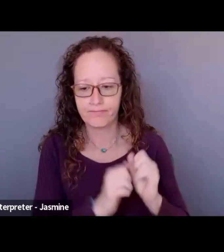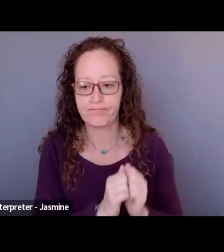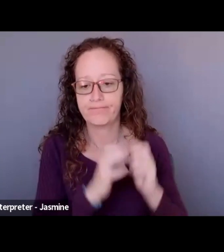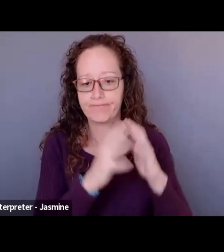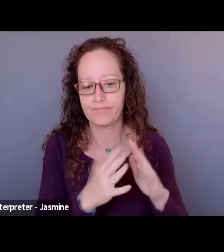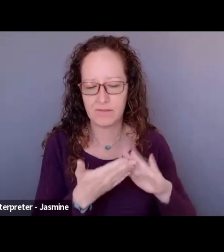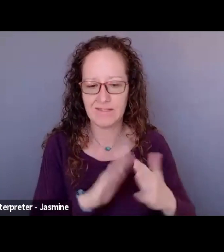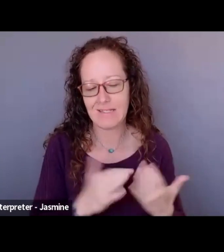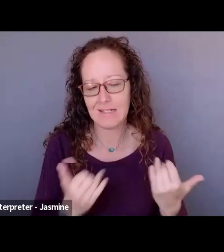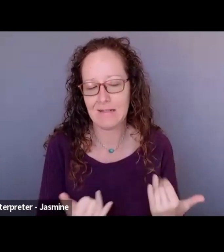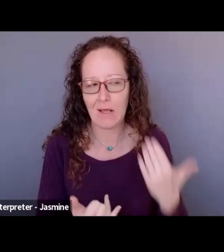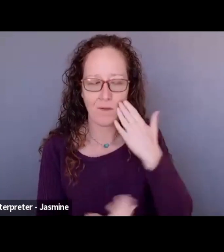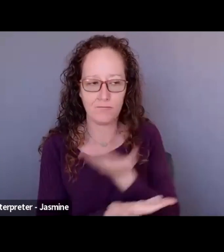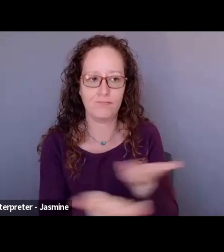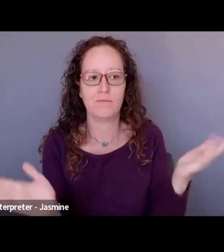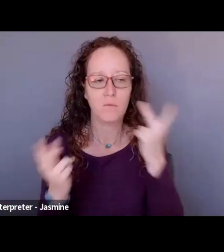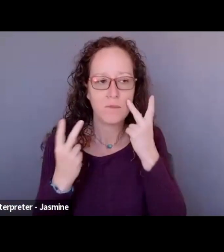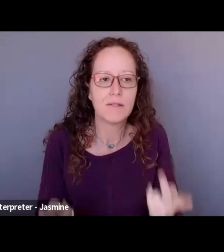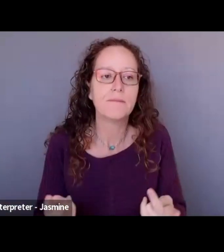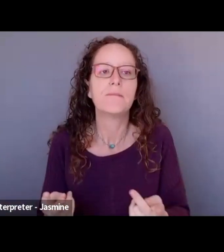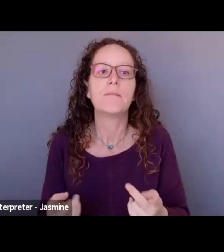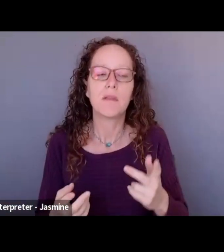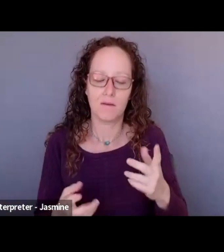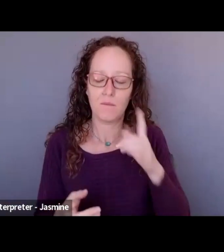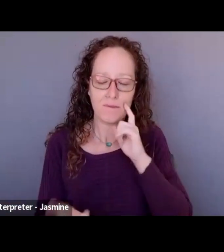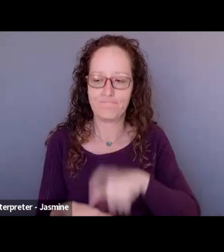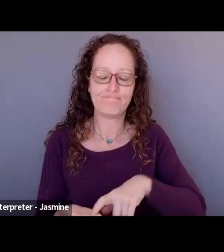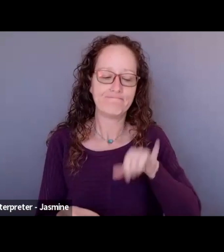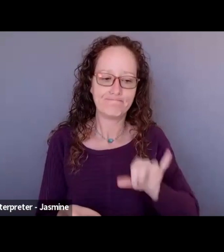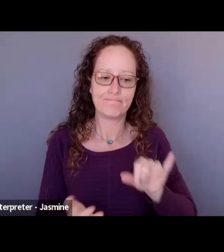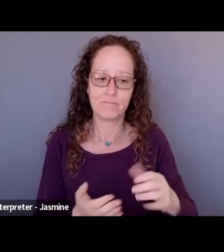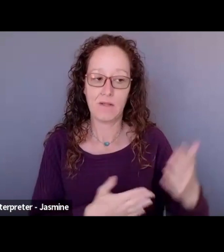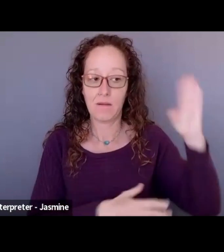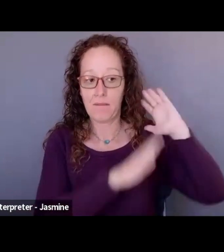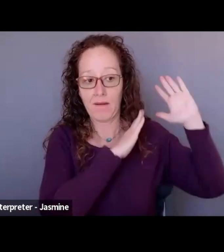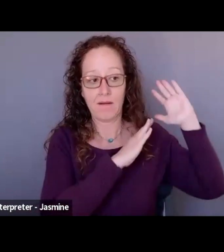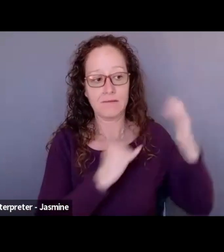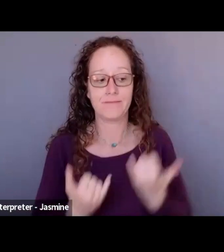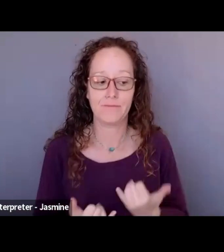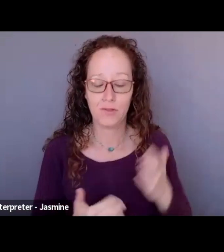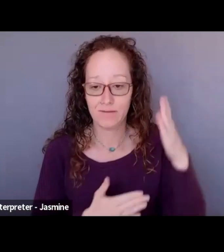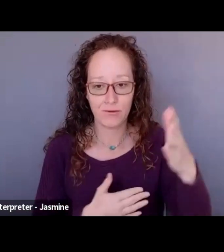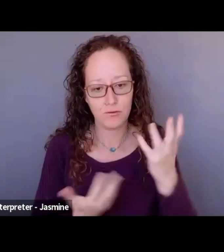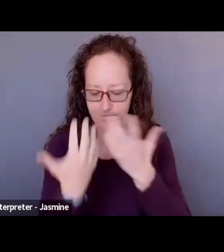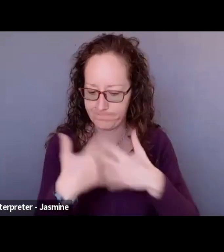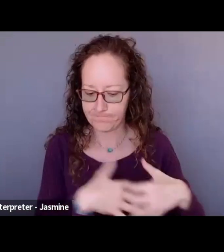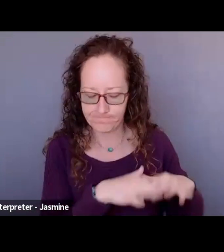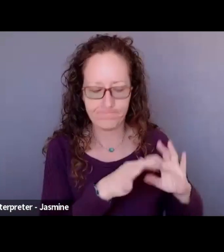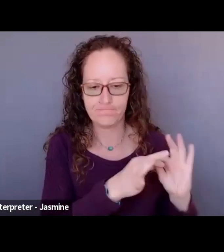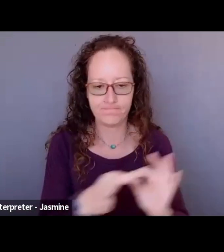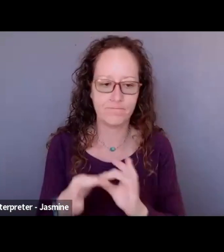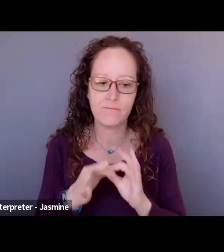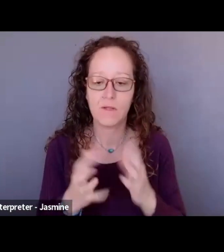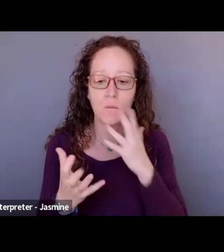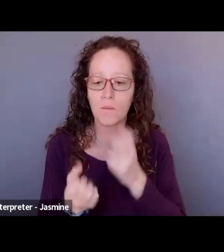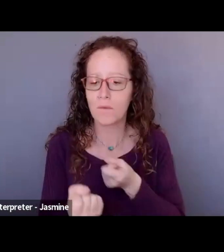presents, and futures are intertwined, we would like to lift up, again, a handful of contemporary Indigenous arts organizations that we can all